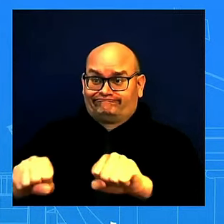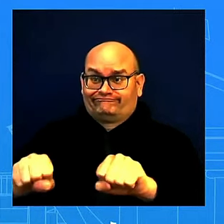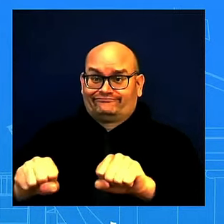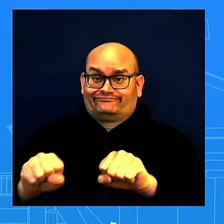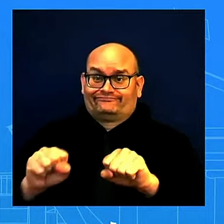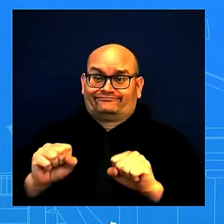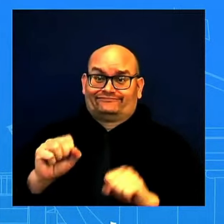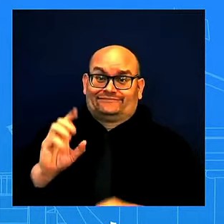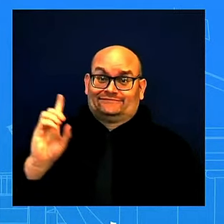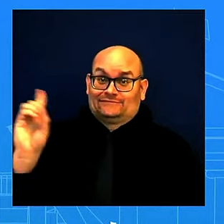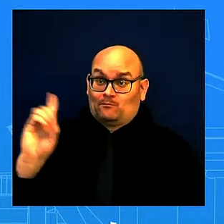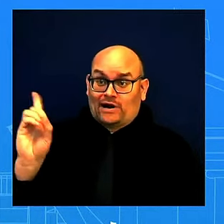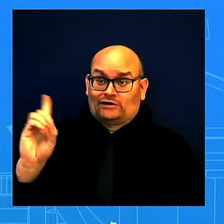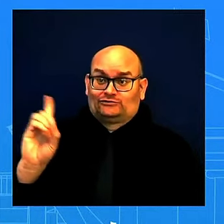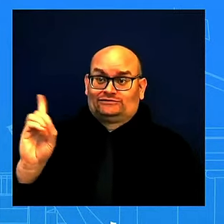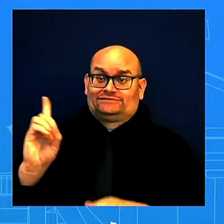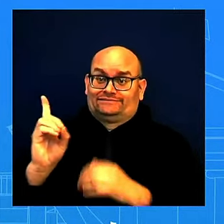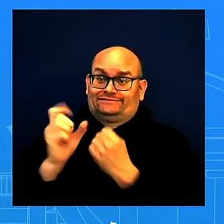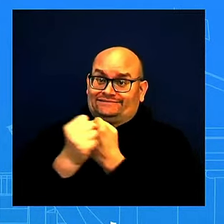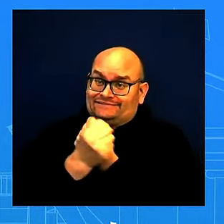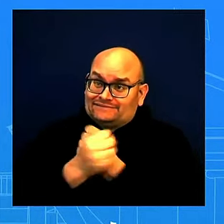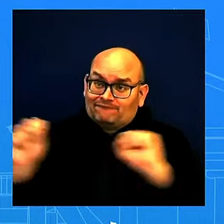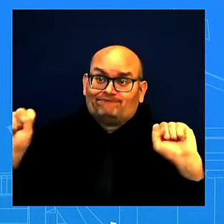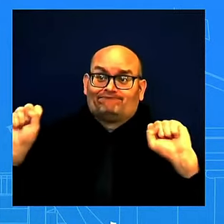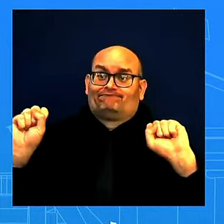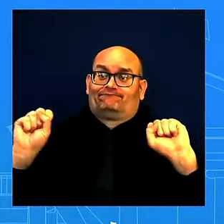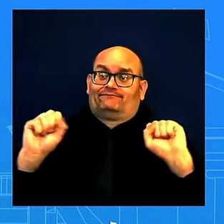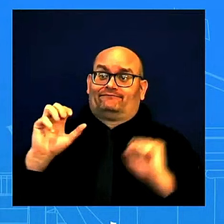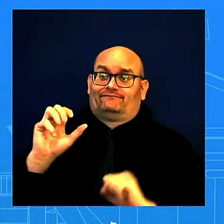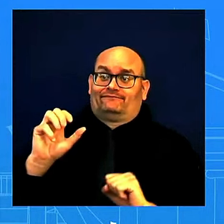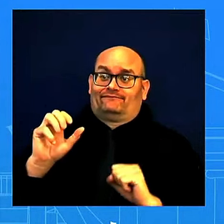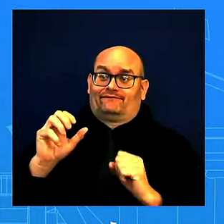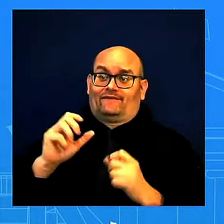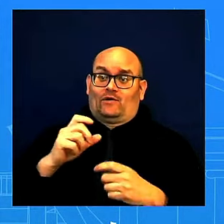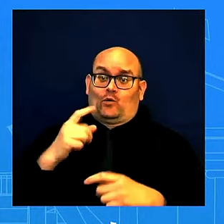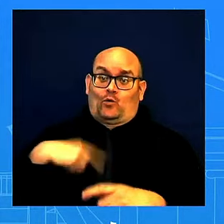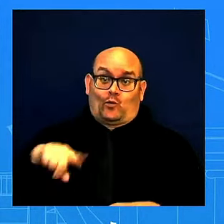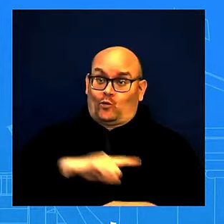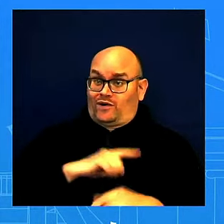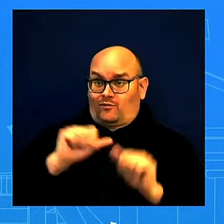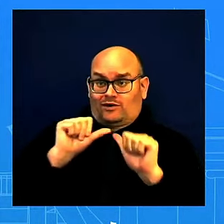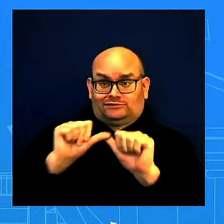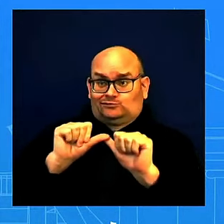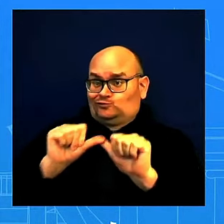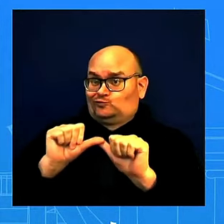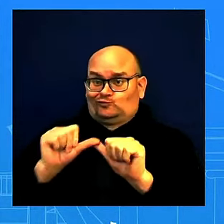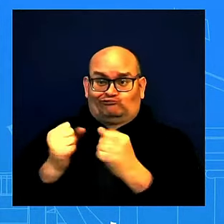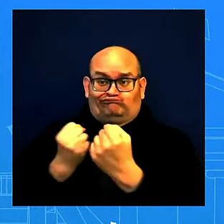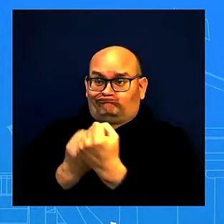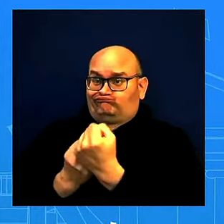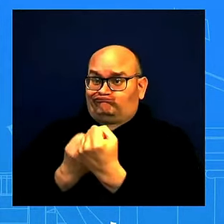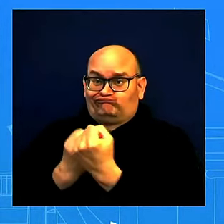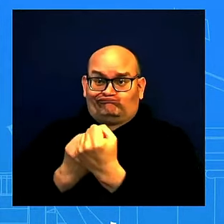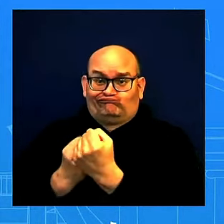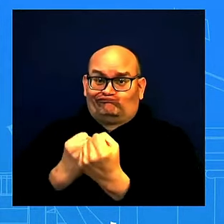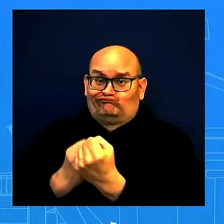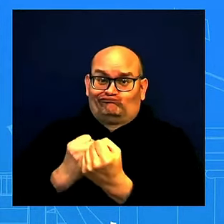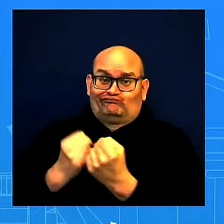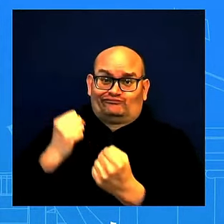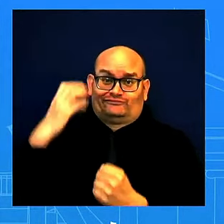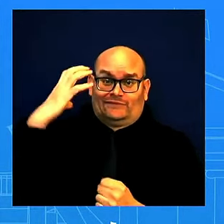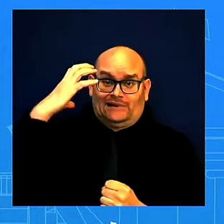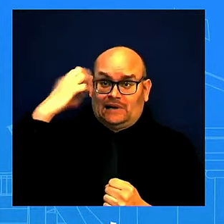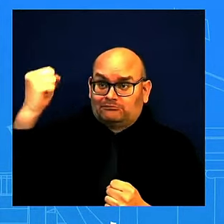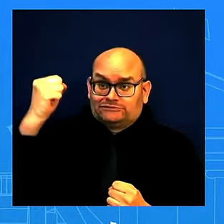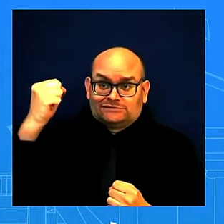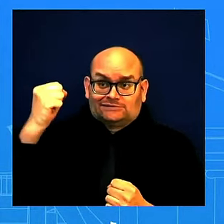so we're going to continue to do that. And they are going to take actions, right, common sense actions to certainly to protect themselves